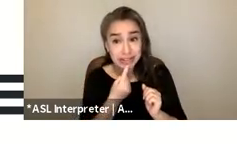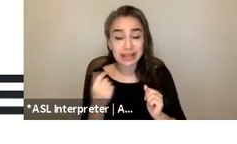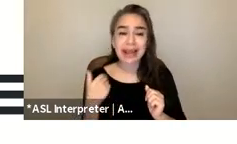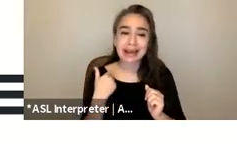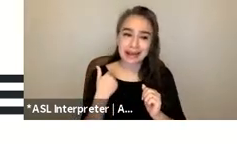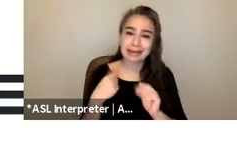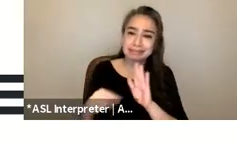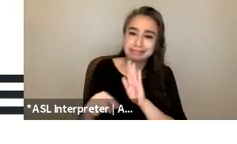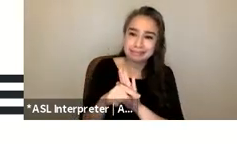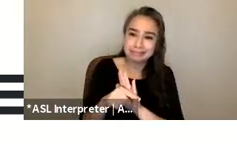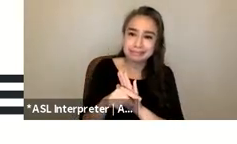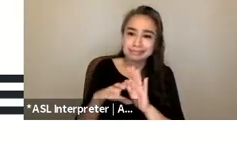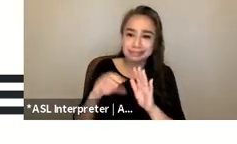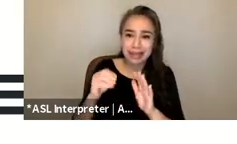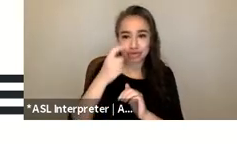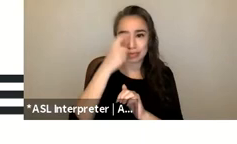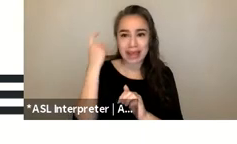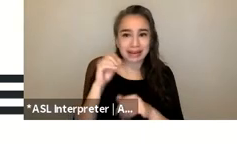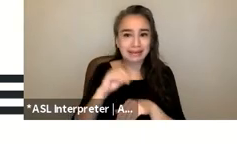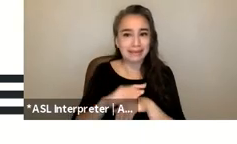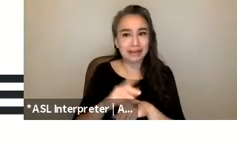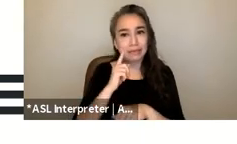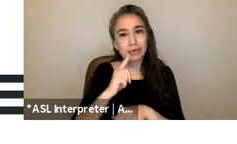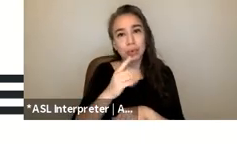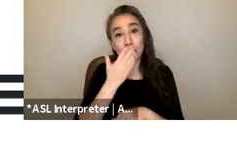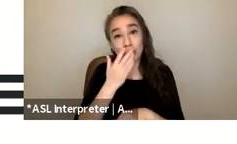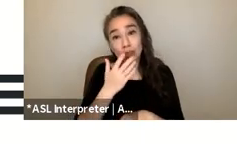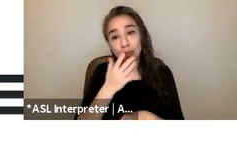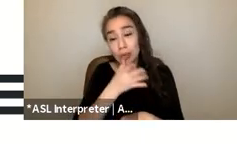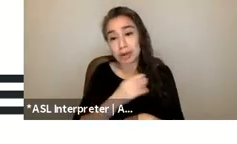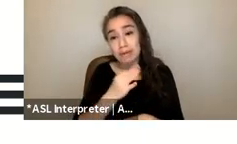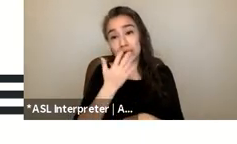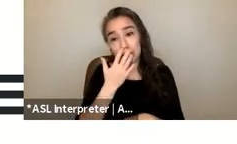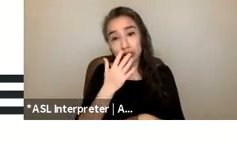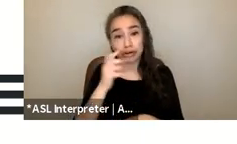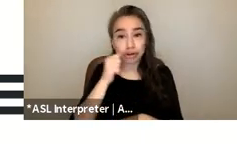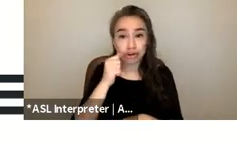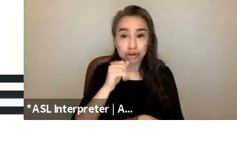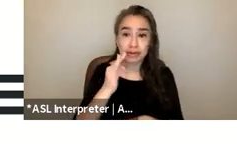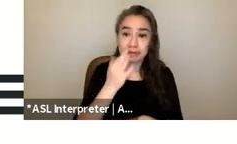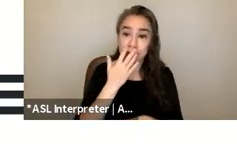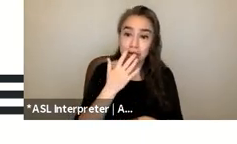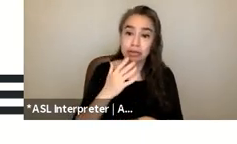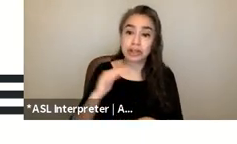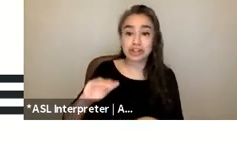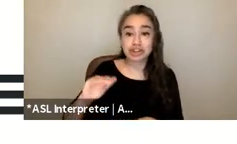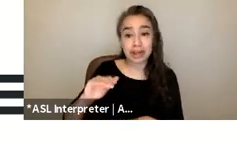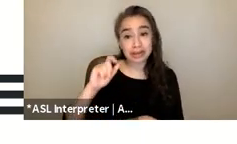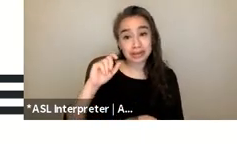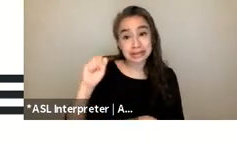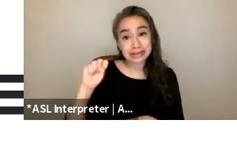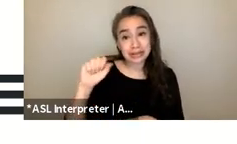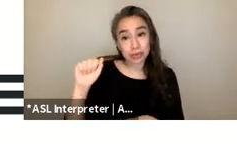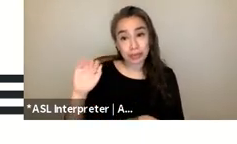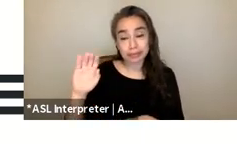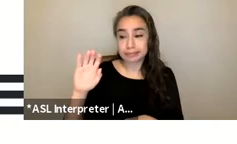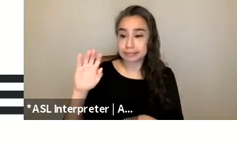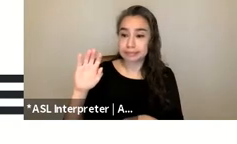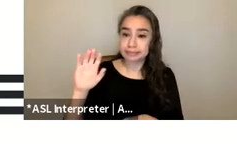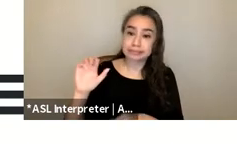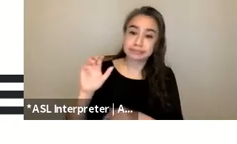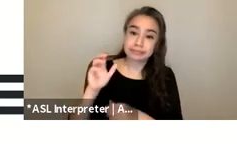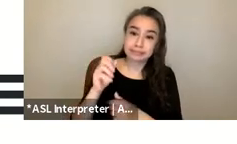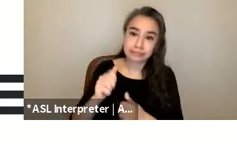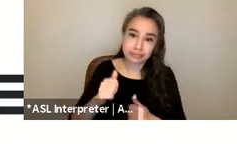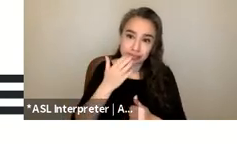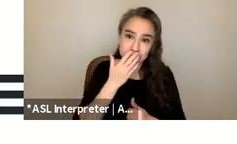effects for women of color for girls of color for child sexual abuse survivors of color um and lgbtq survivors due